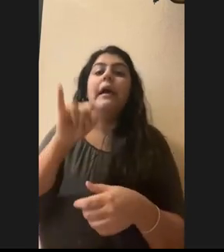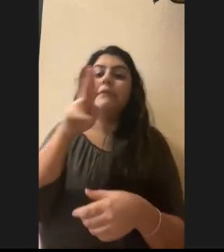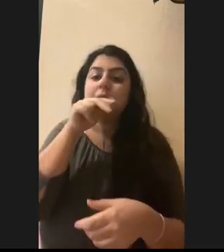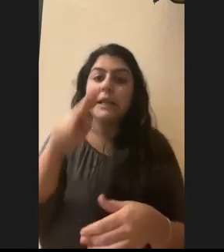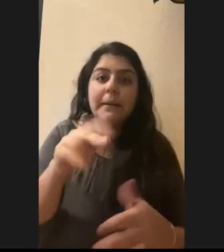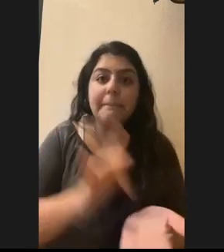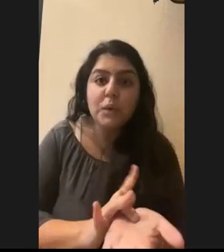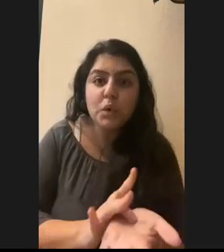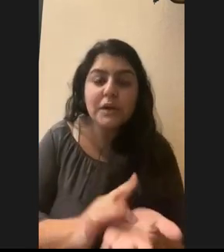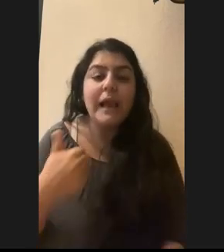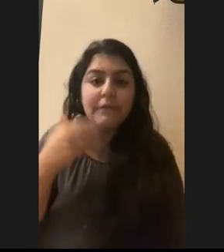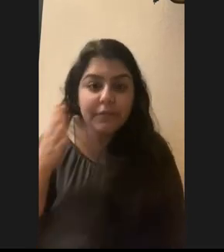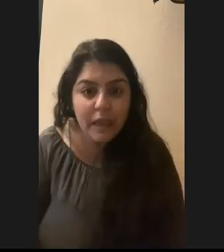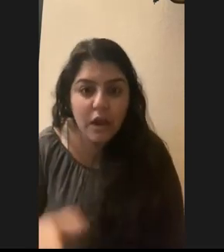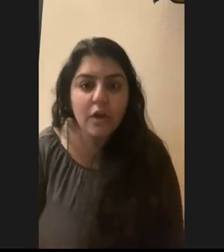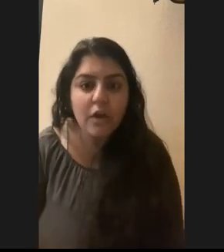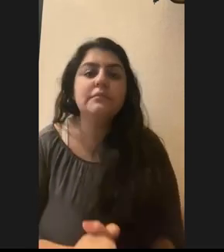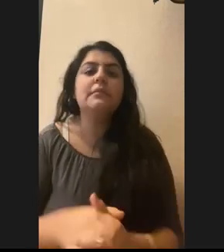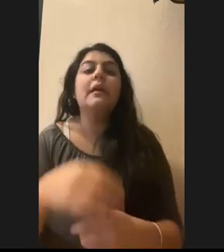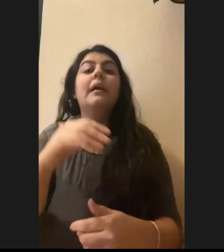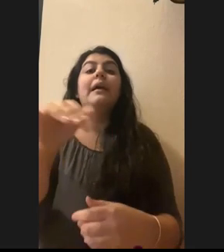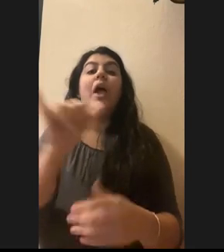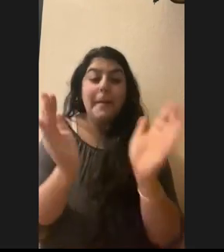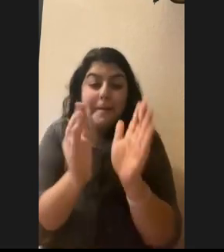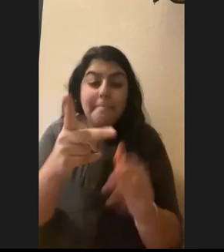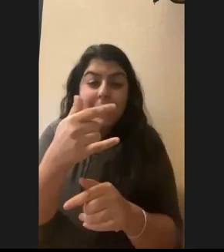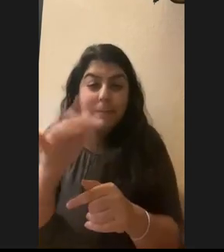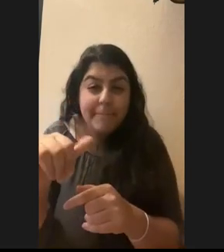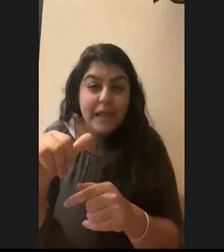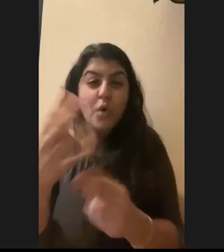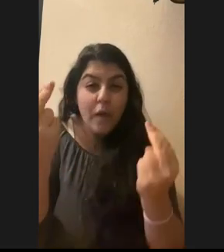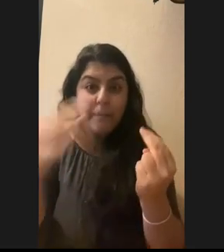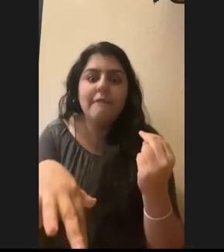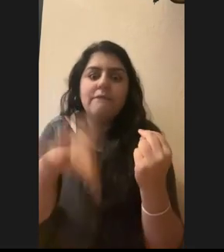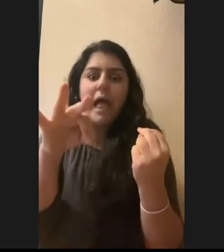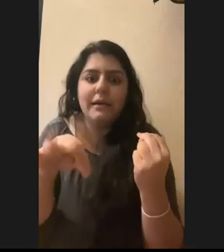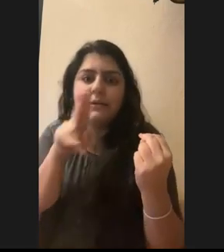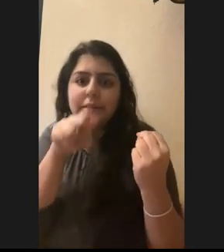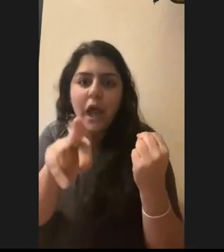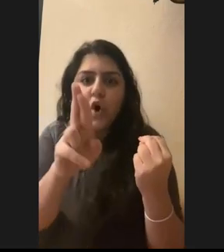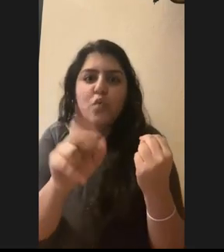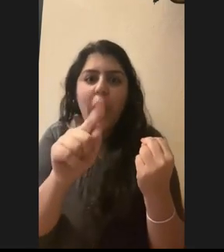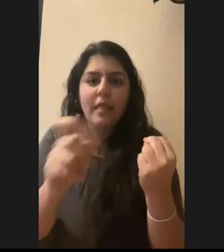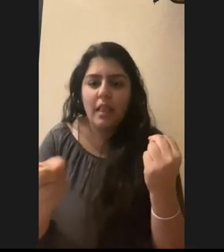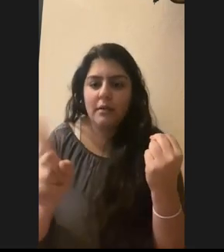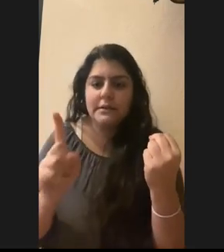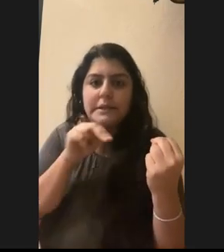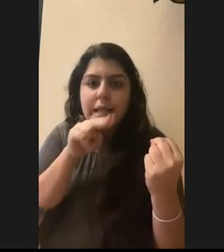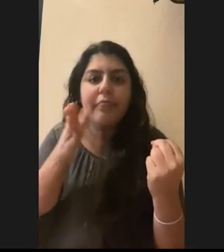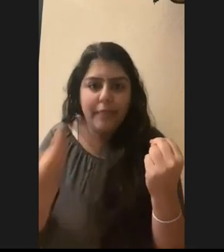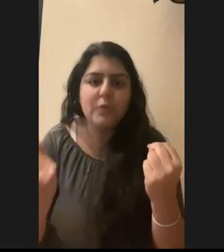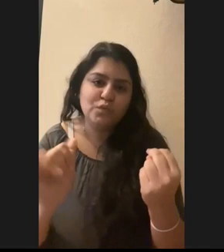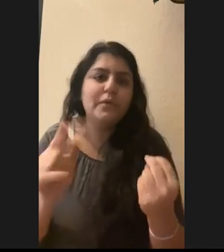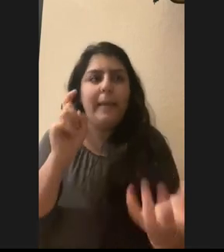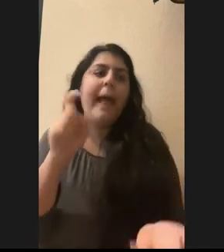um, which I even working with the pygmy rabbits, we've caught rattlesnakes almost. So you have to be aware of what's there. Um, but it's relatively